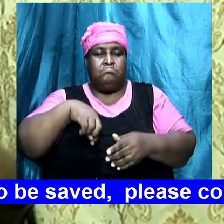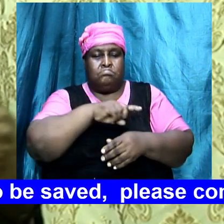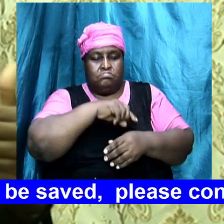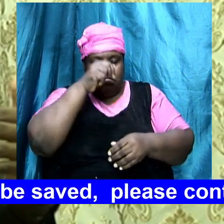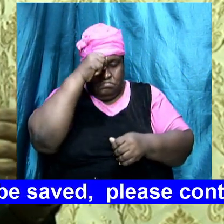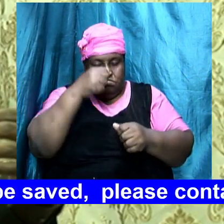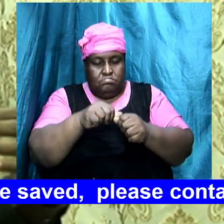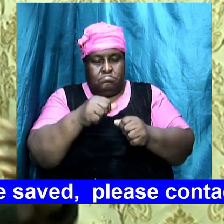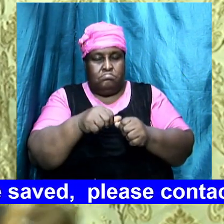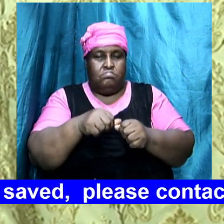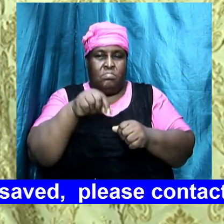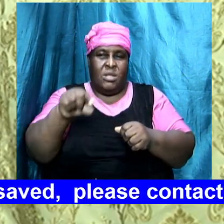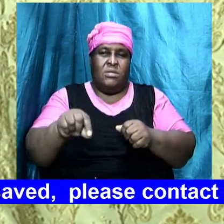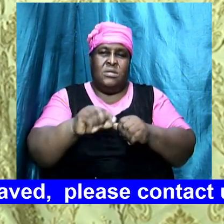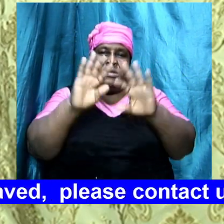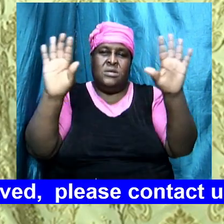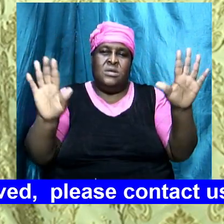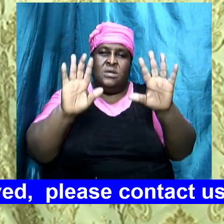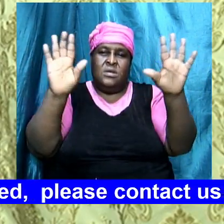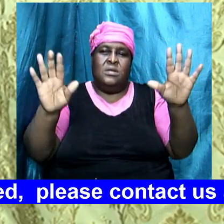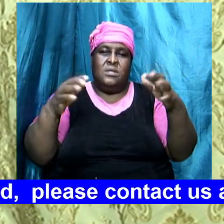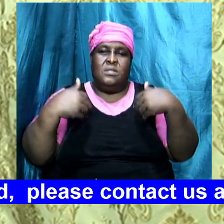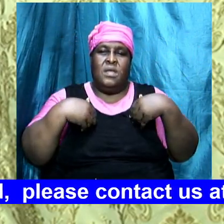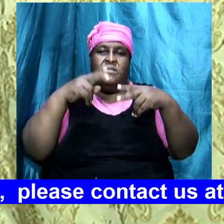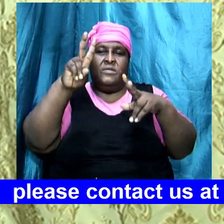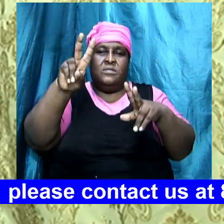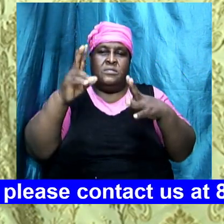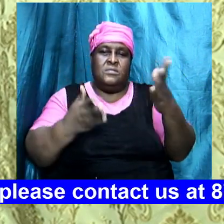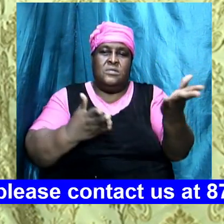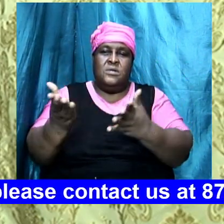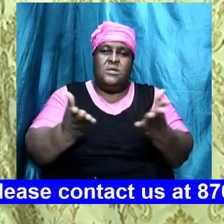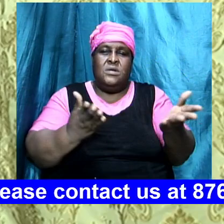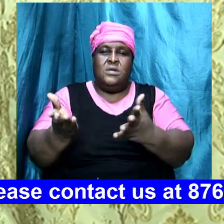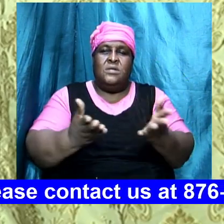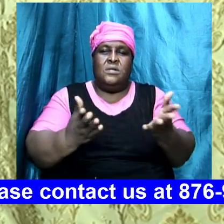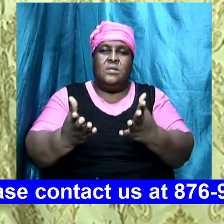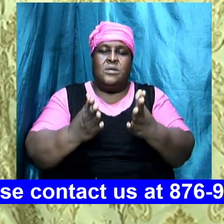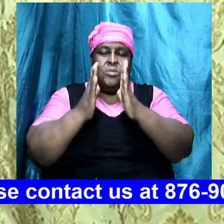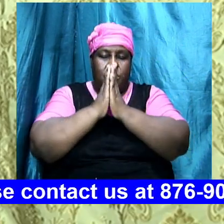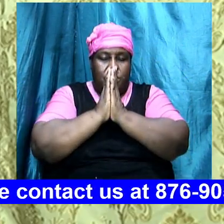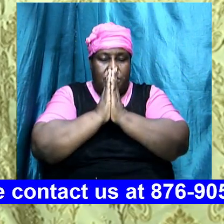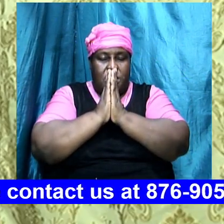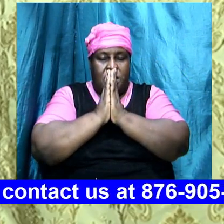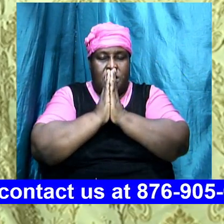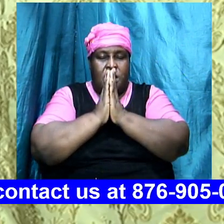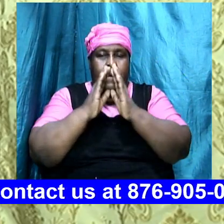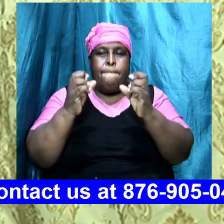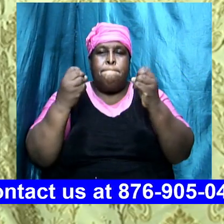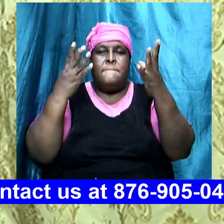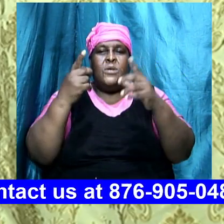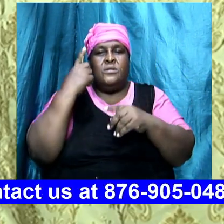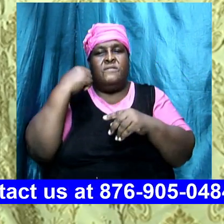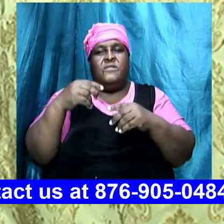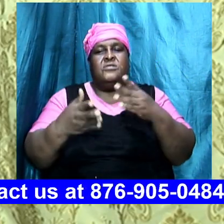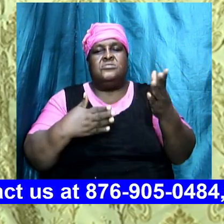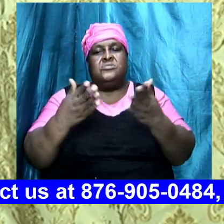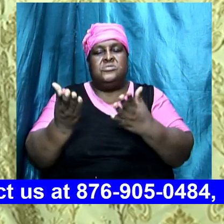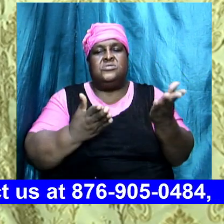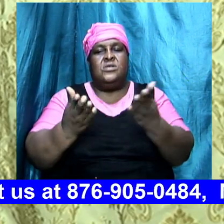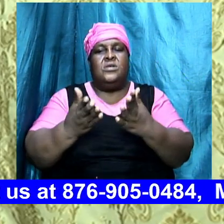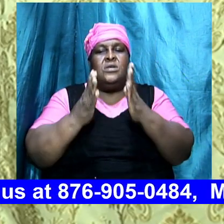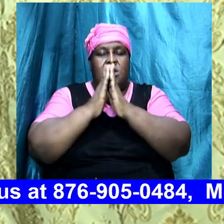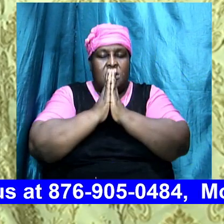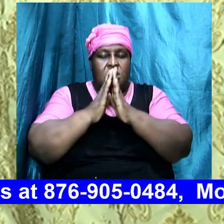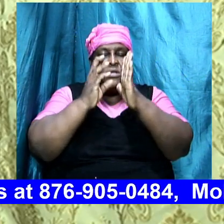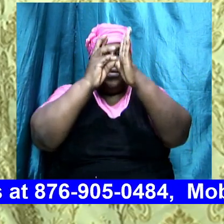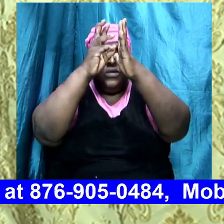that this Sunday again we will be having two services we want you to pray much for the services pray that the will of